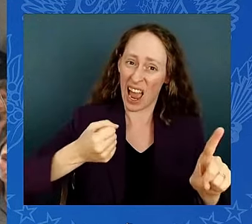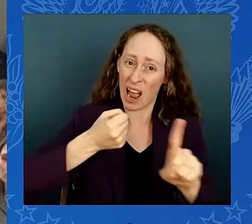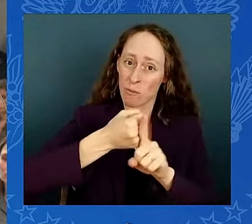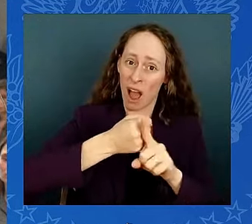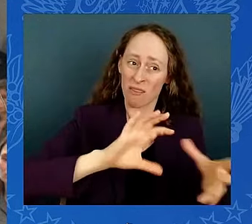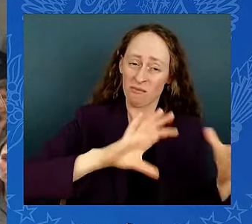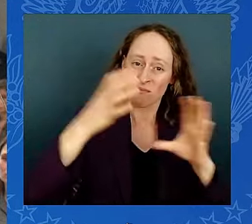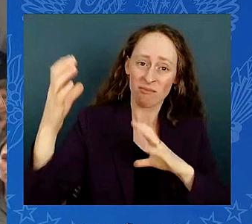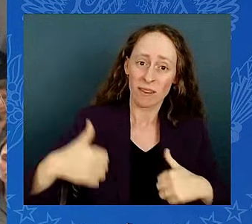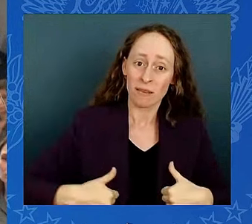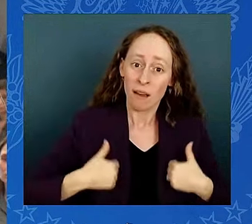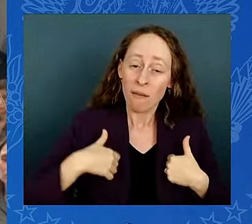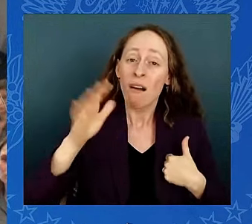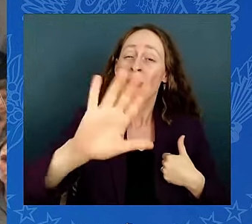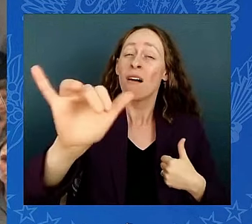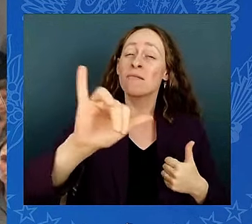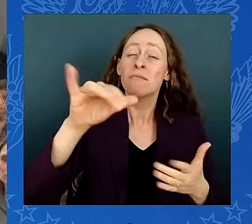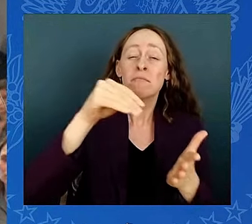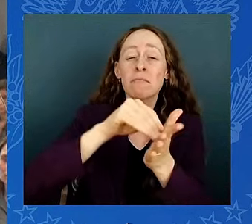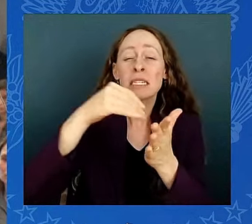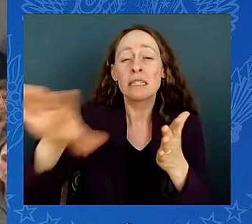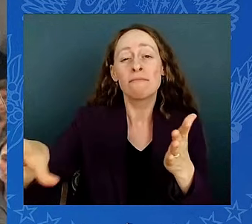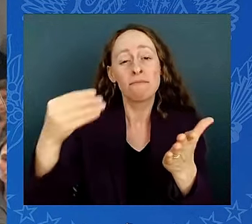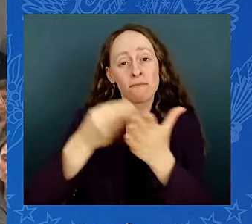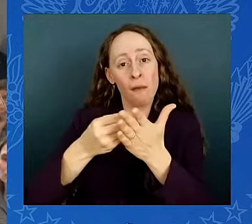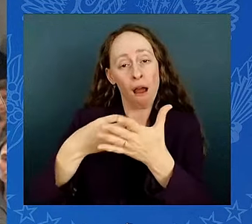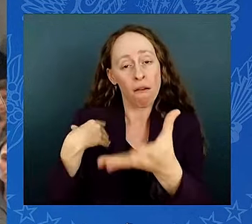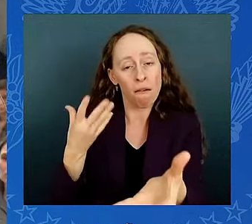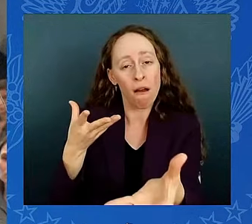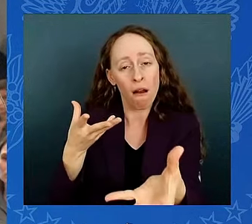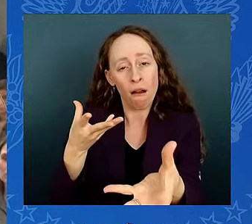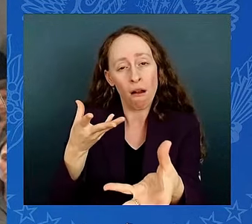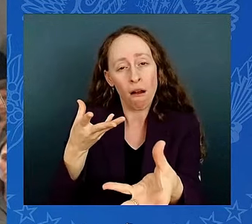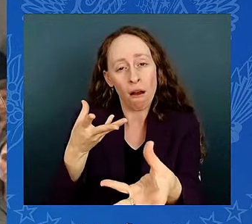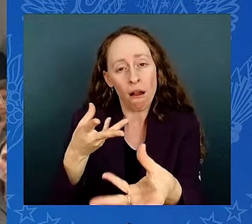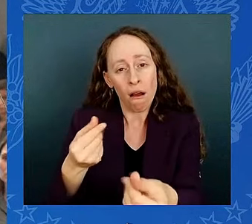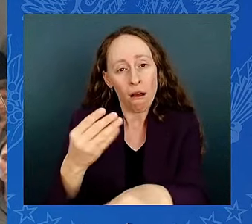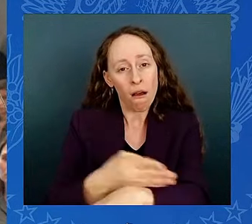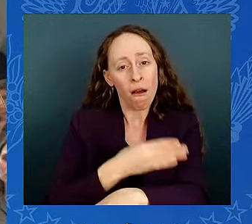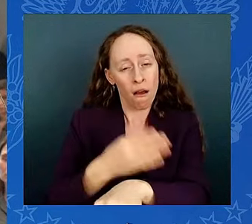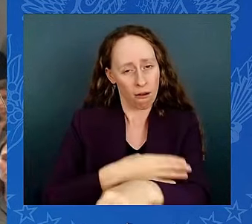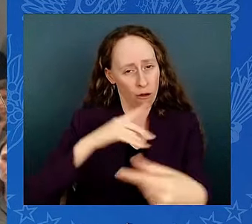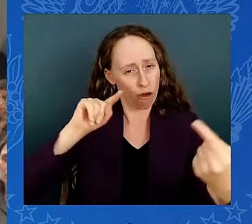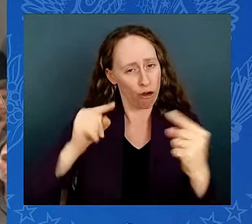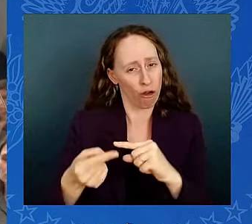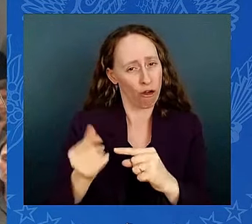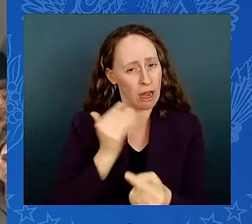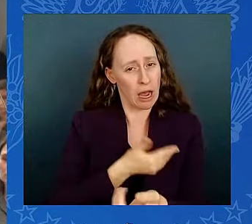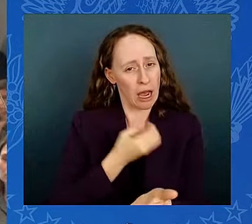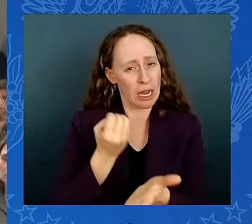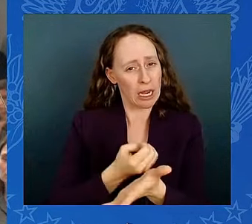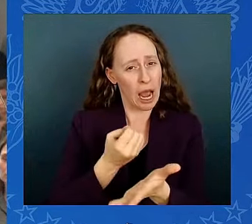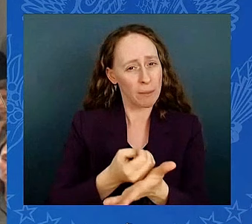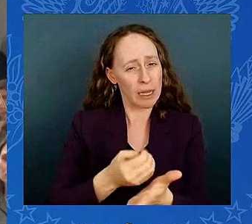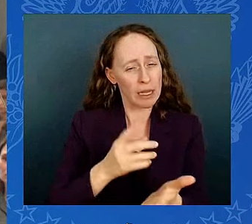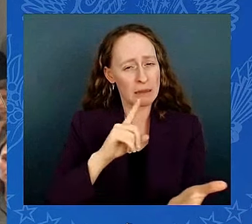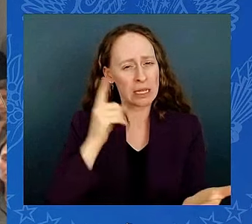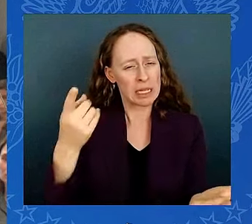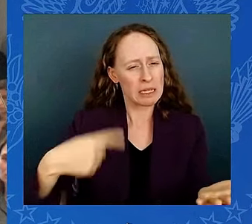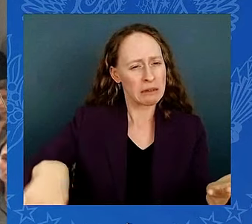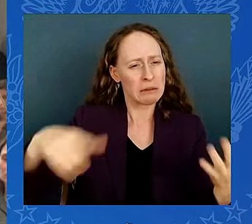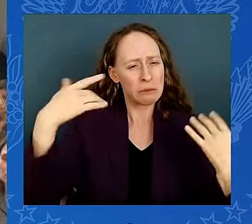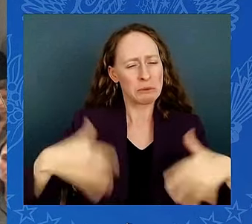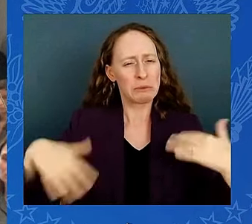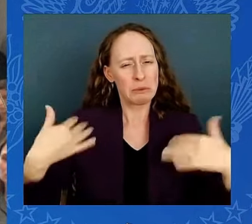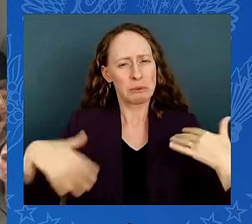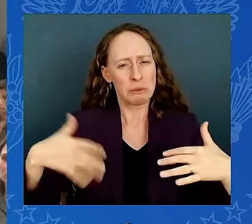And they had a significant negative psychological effect on people. Last year, the large weather-related disasters cost over, get this,